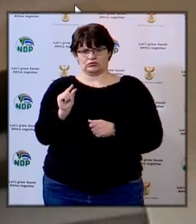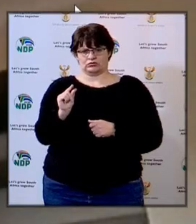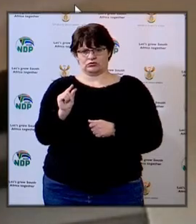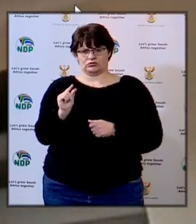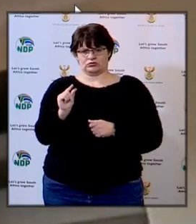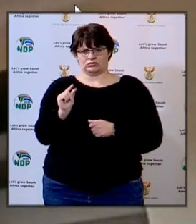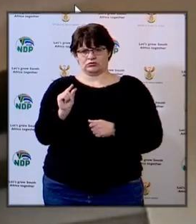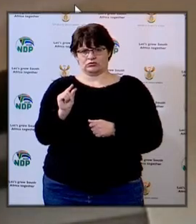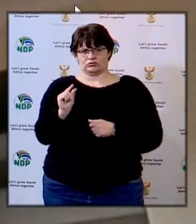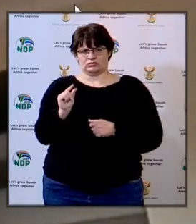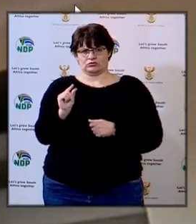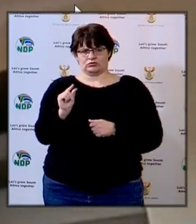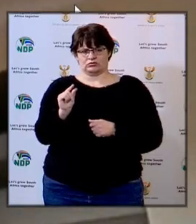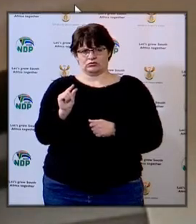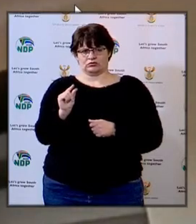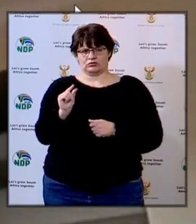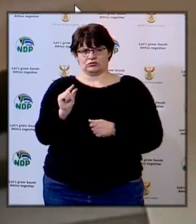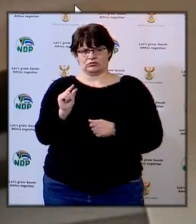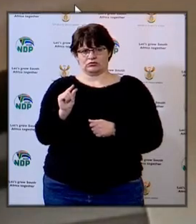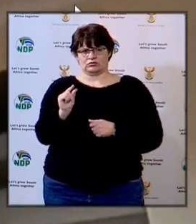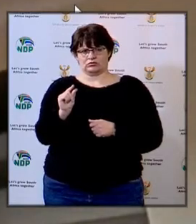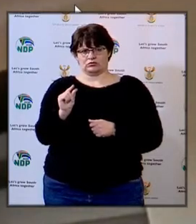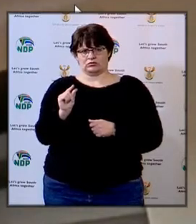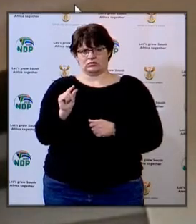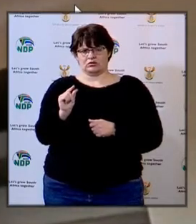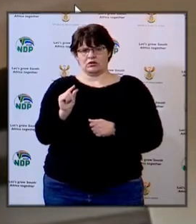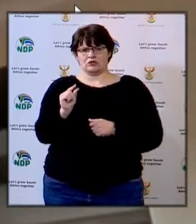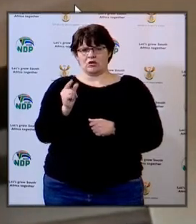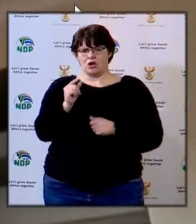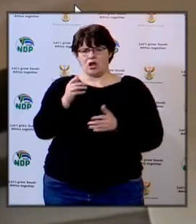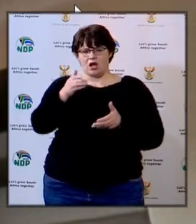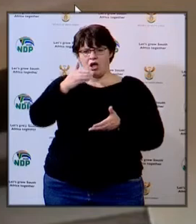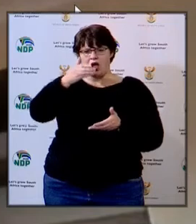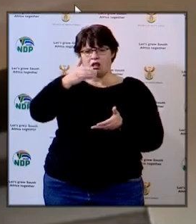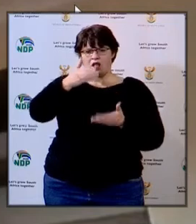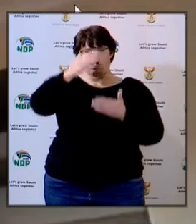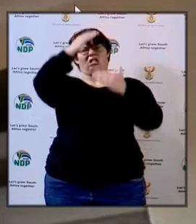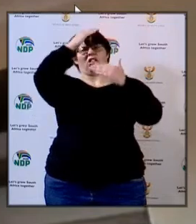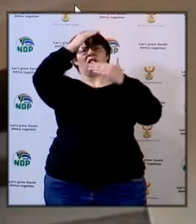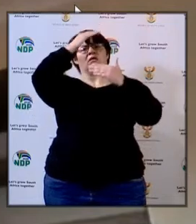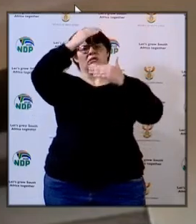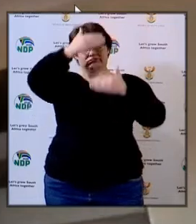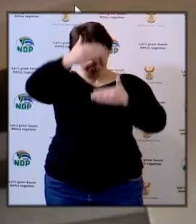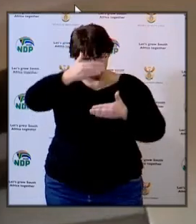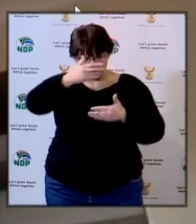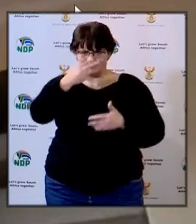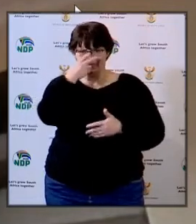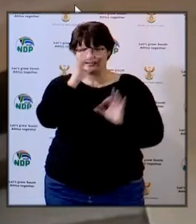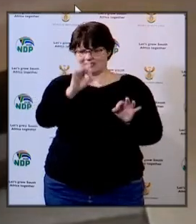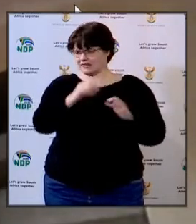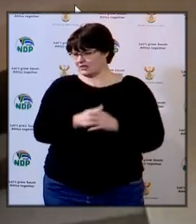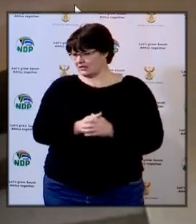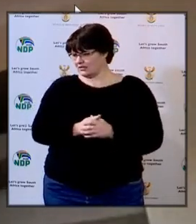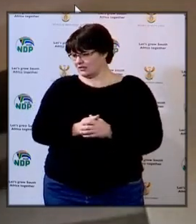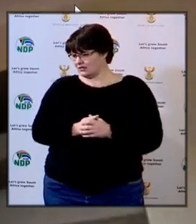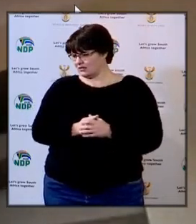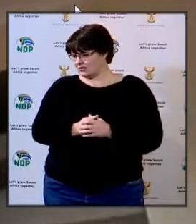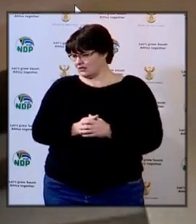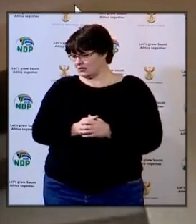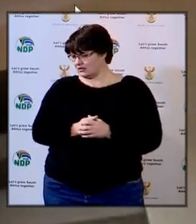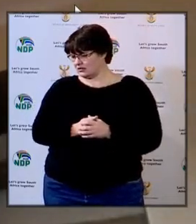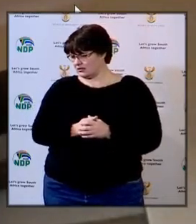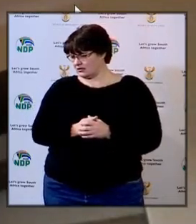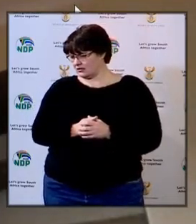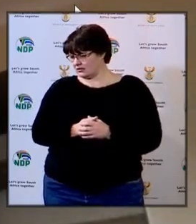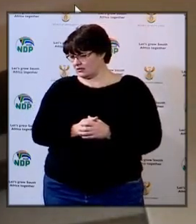you just tilt down your monitor please tilt down your screen we are not getting your